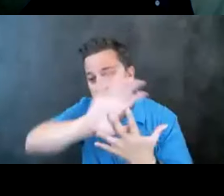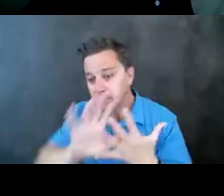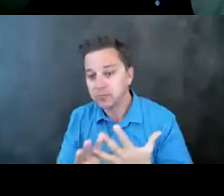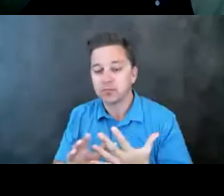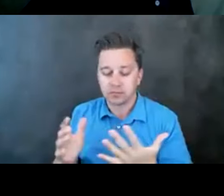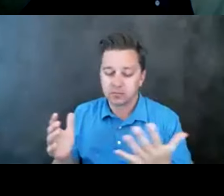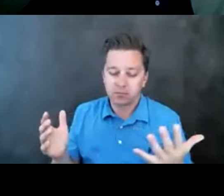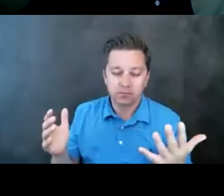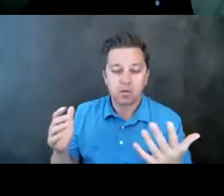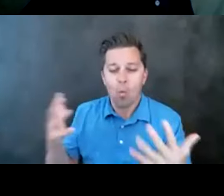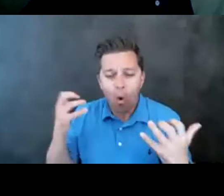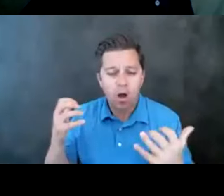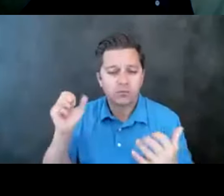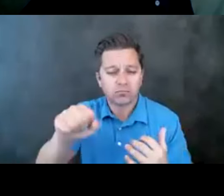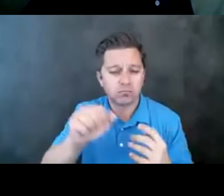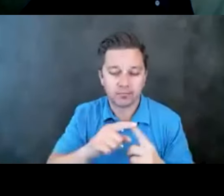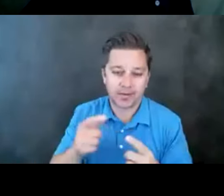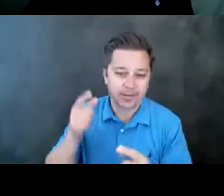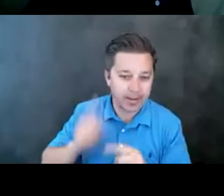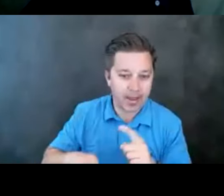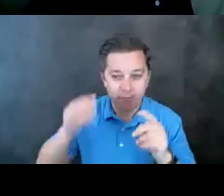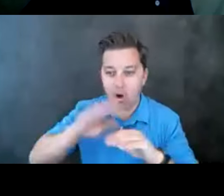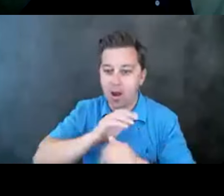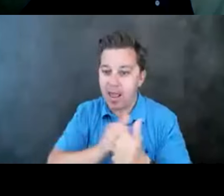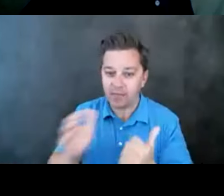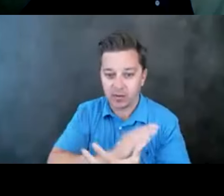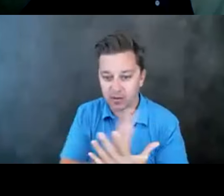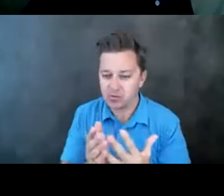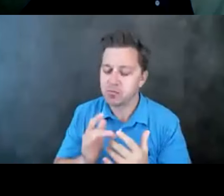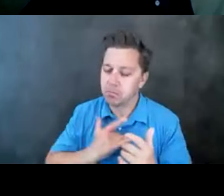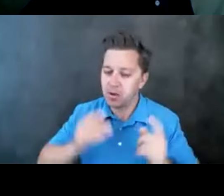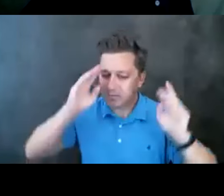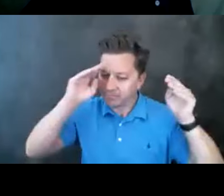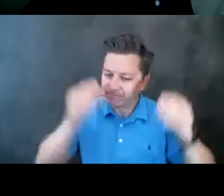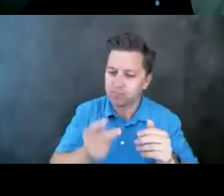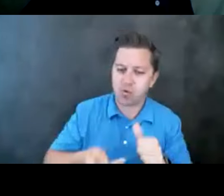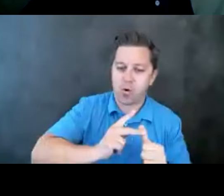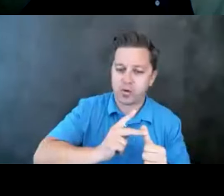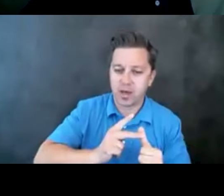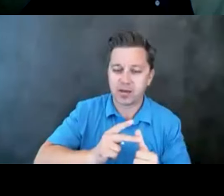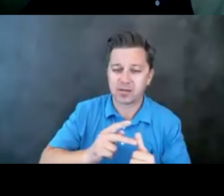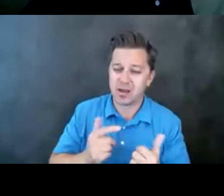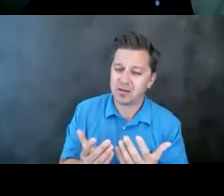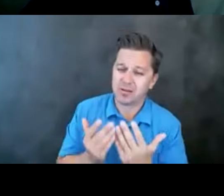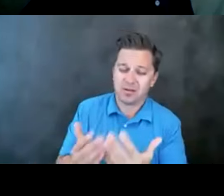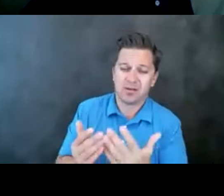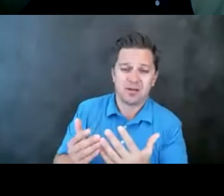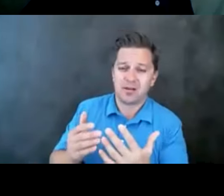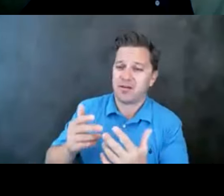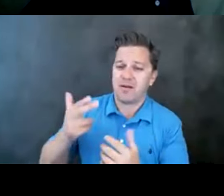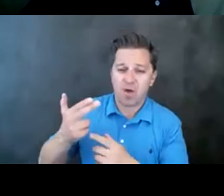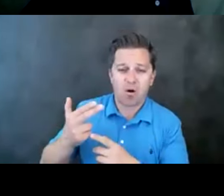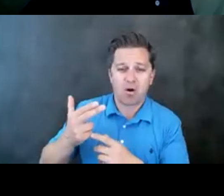prioritize. And I would recommend prioritizing on firearm suicide prevention, because as you see in this quote, even if we had small